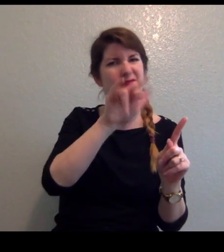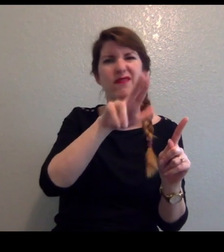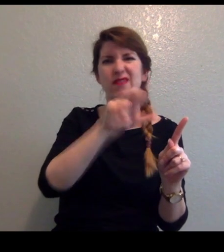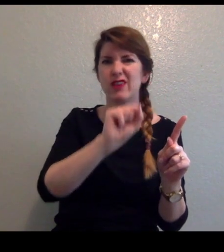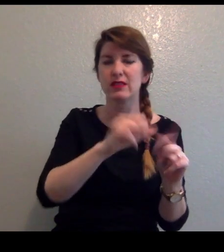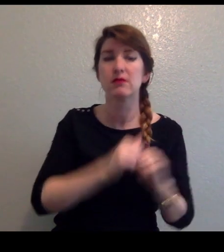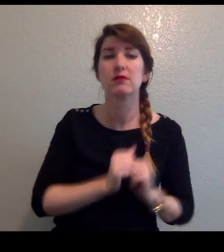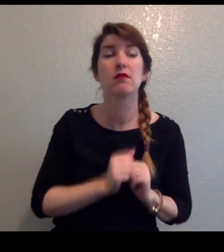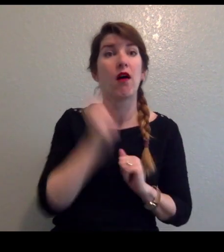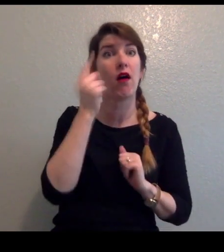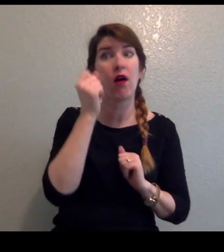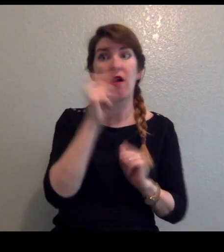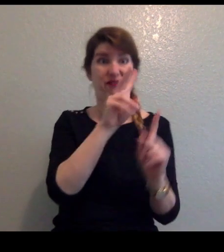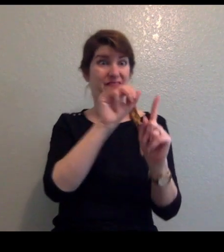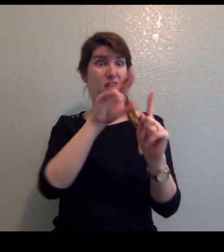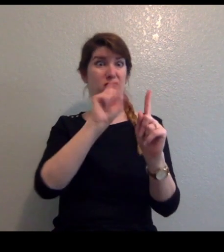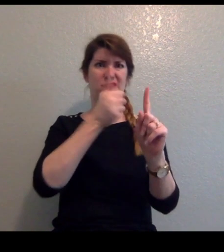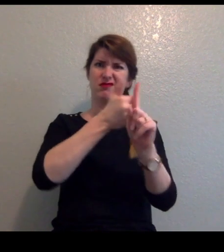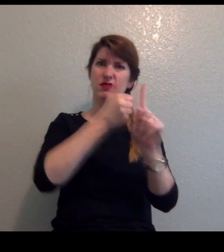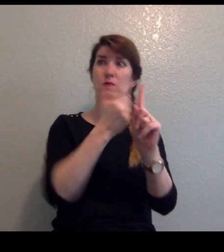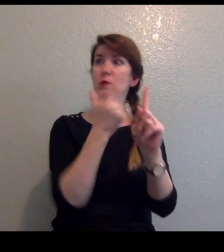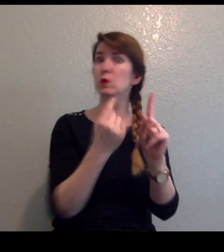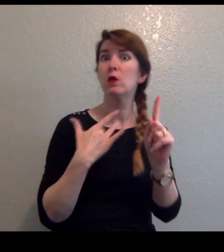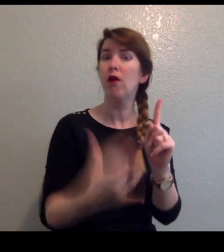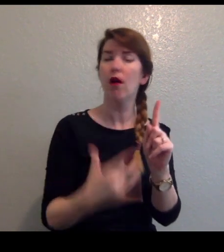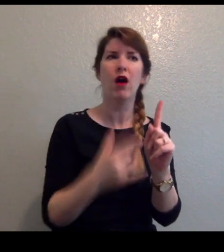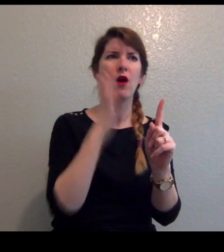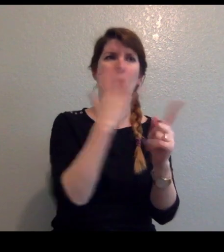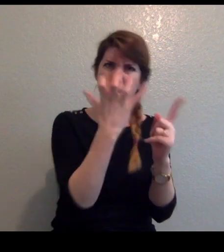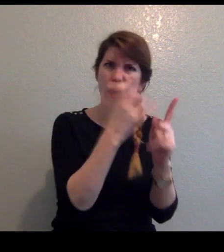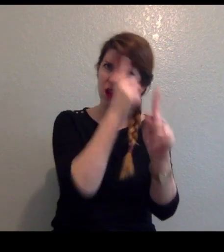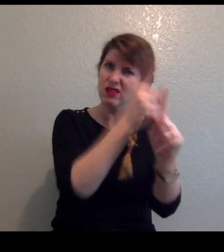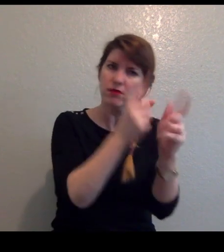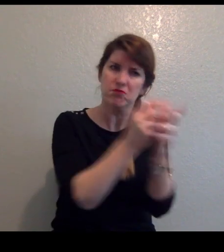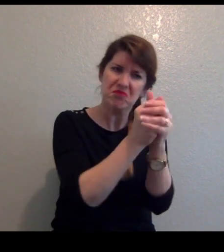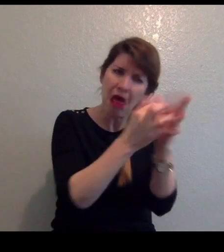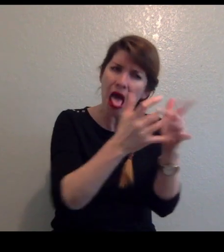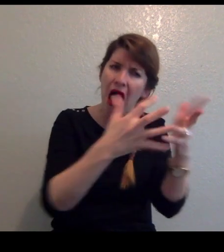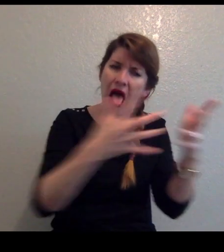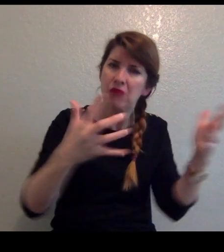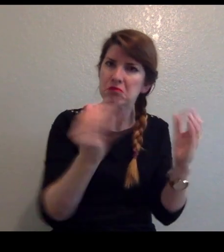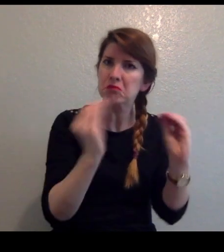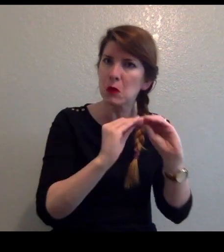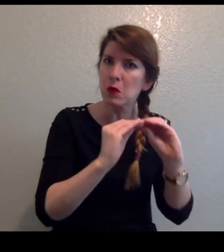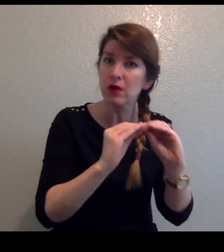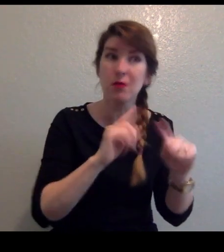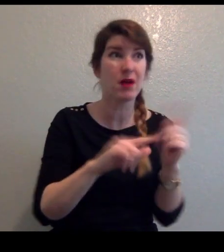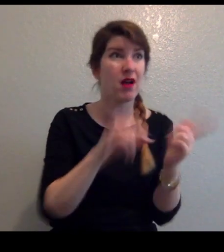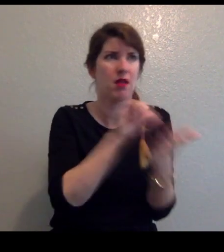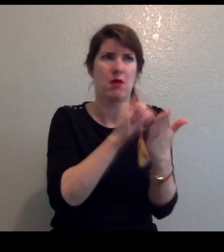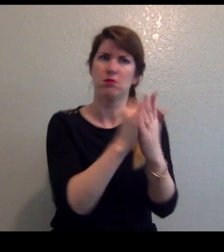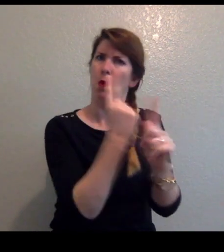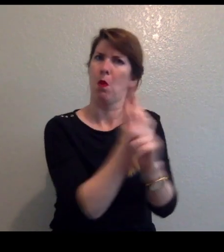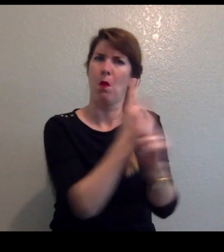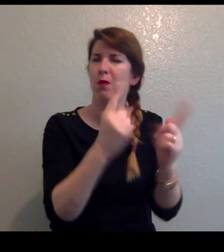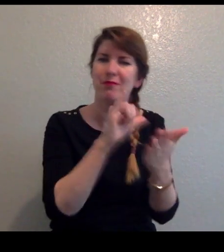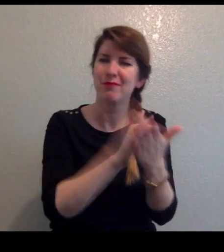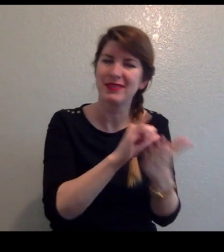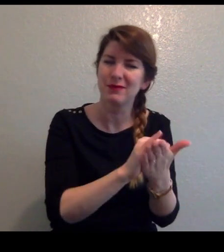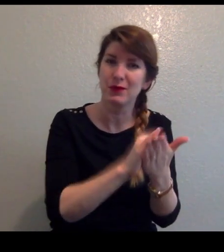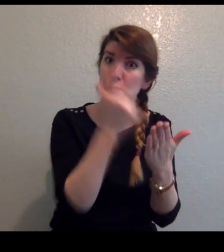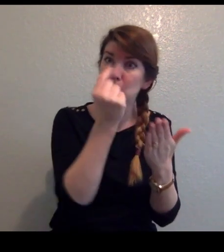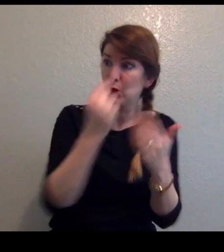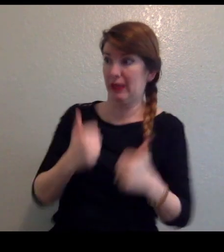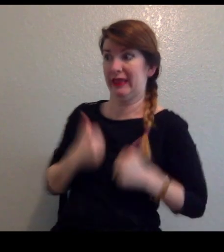Any virus has one goal, to replicate or make more copies of itself, but it can't do that on its own, so it invades an